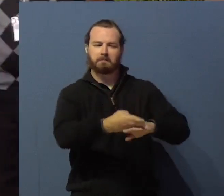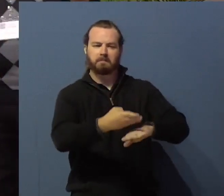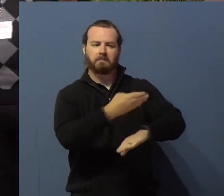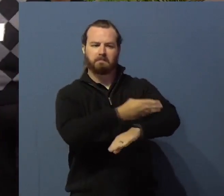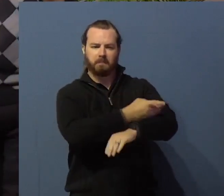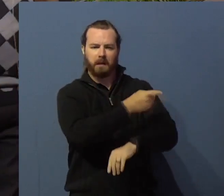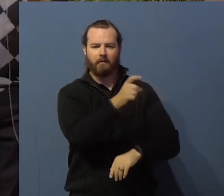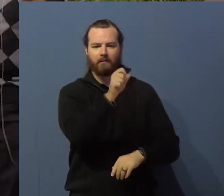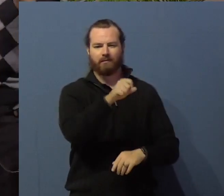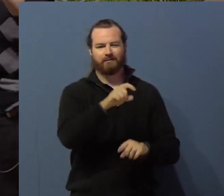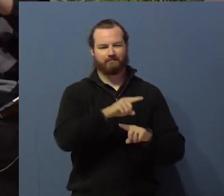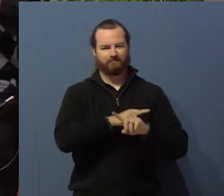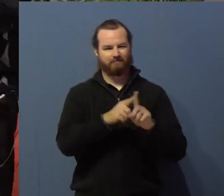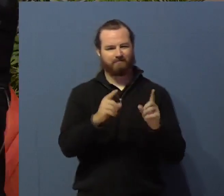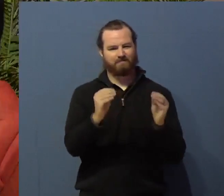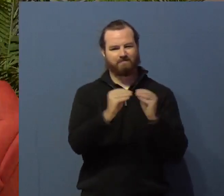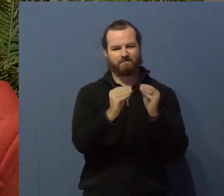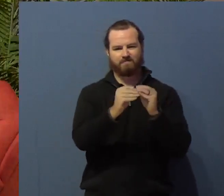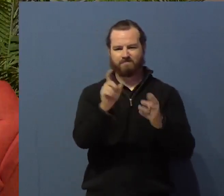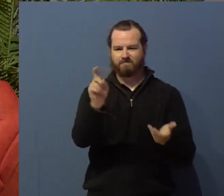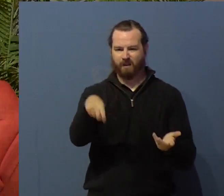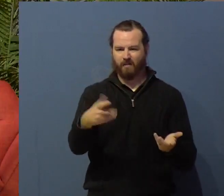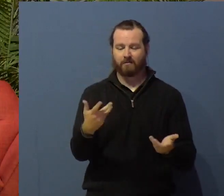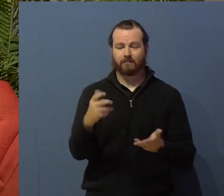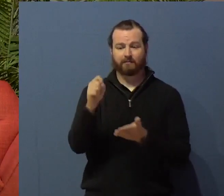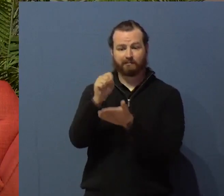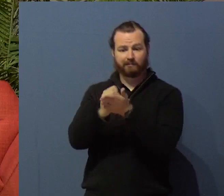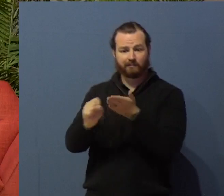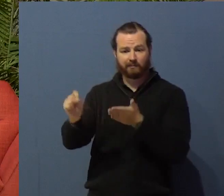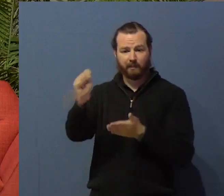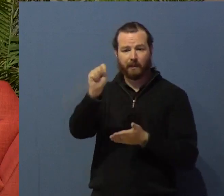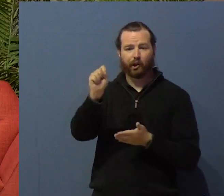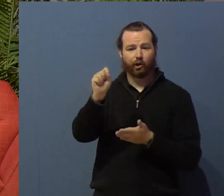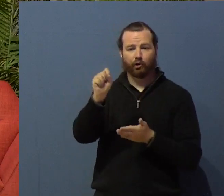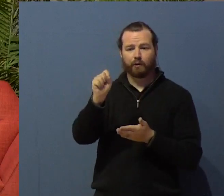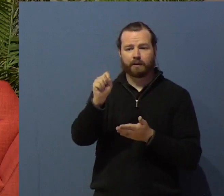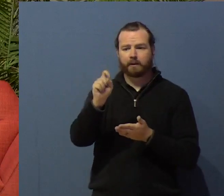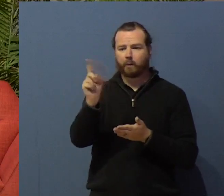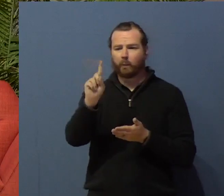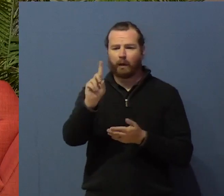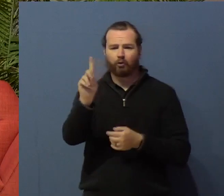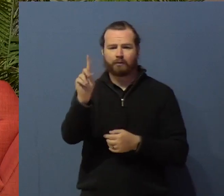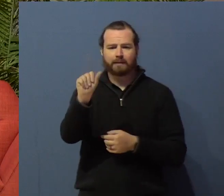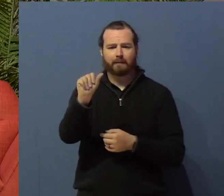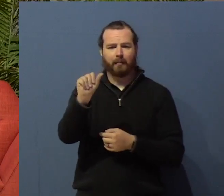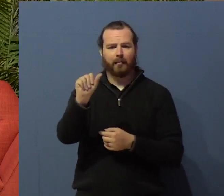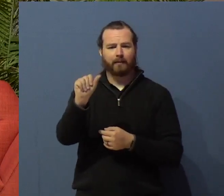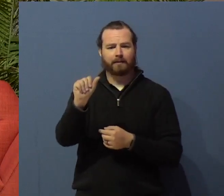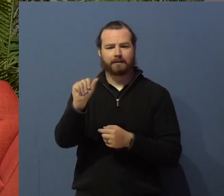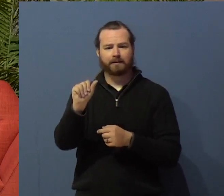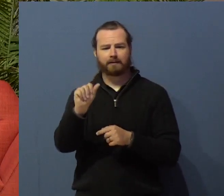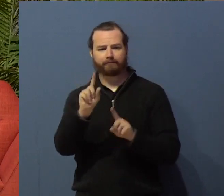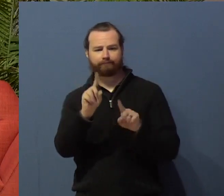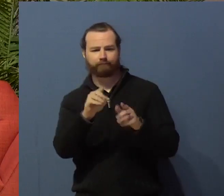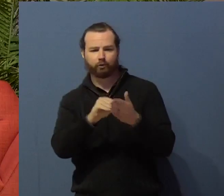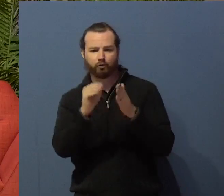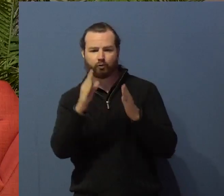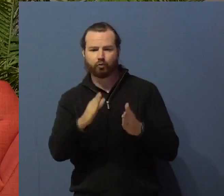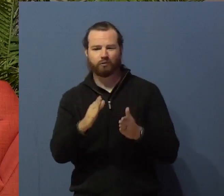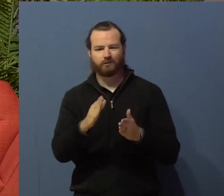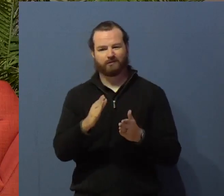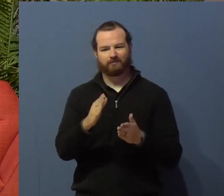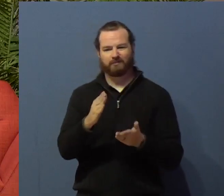still don't have disability, administrative disability people, disabled people in their course lineup.